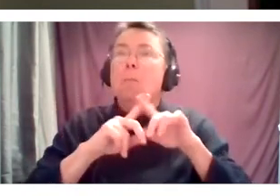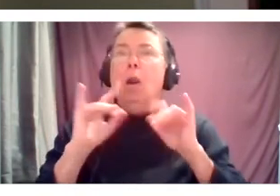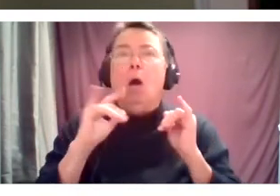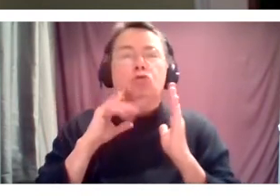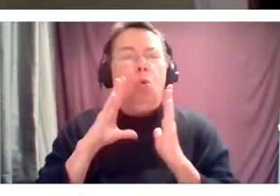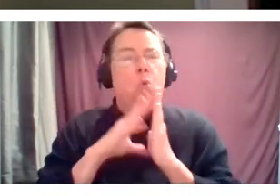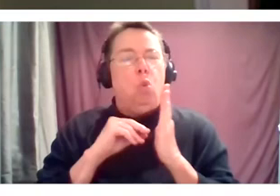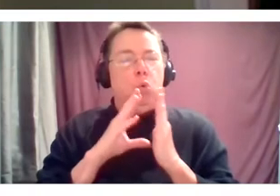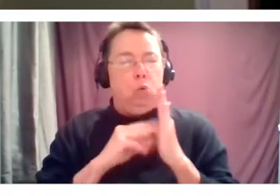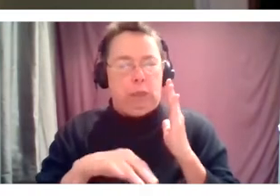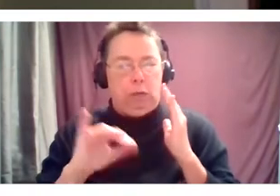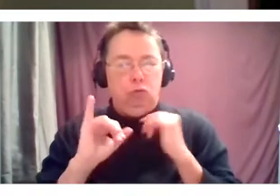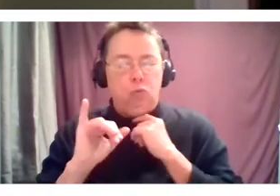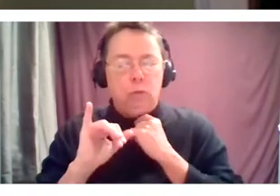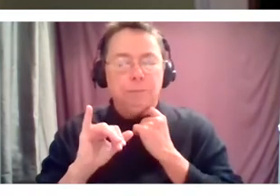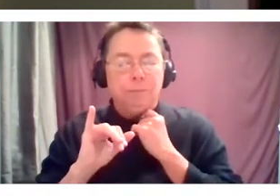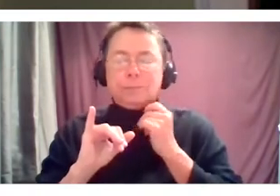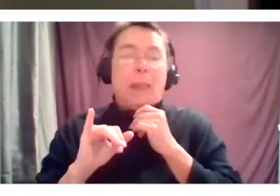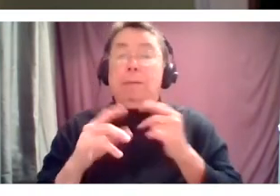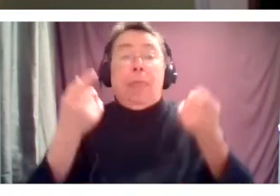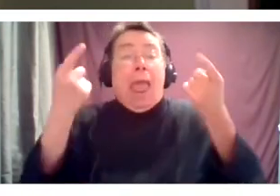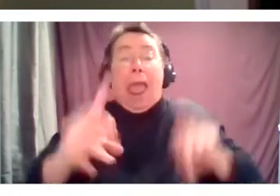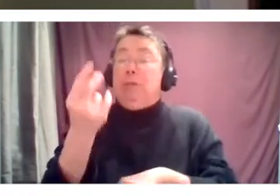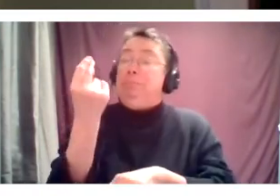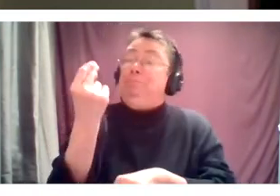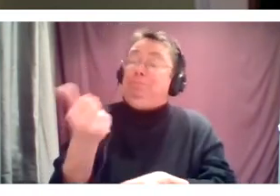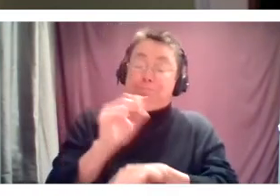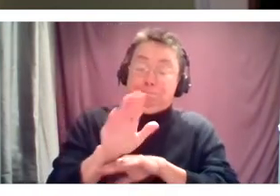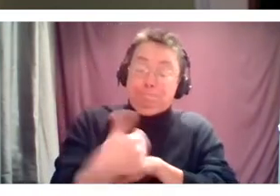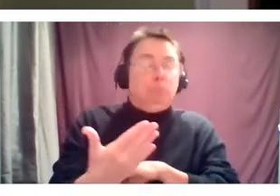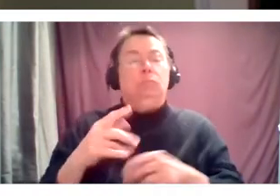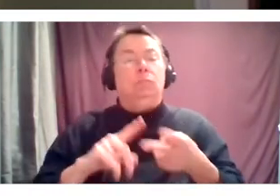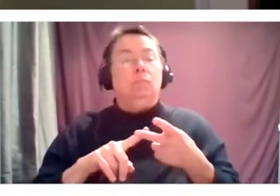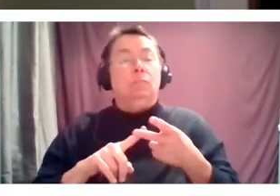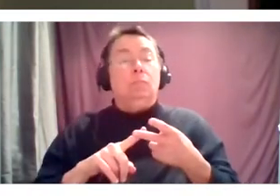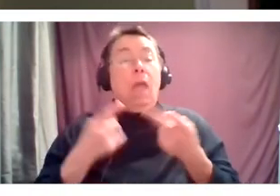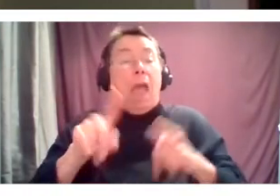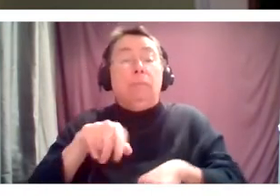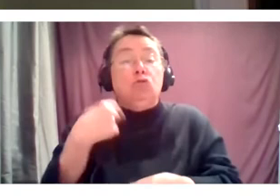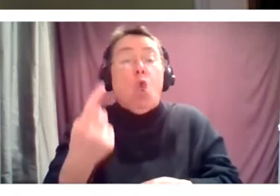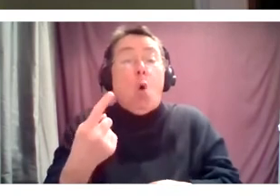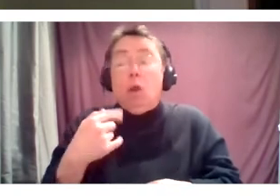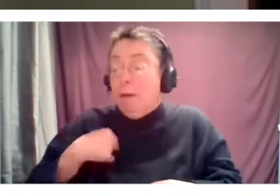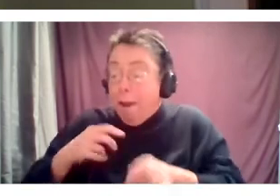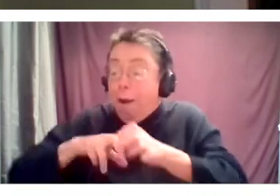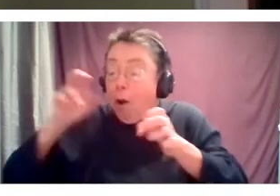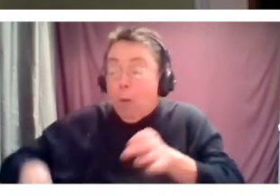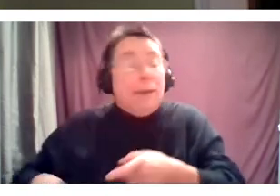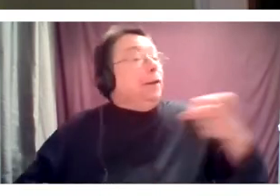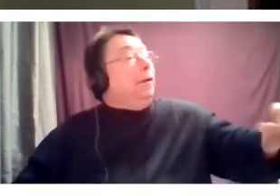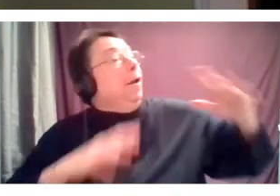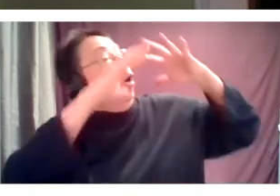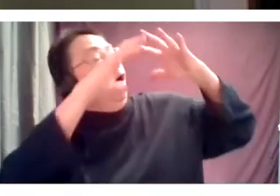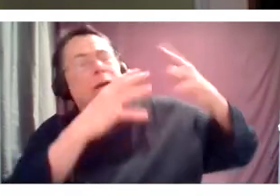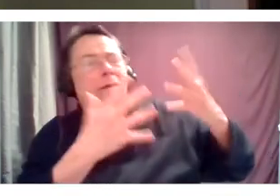it's not something you do overnight. It's not something that you just do on your own. And then you look to see what happens. Things fall apart that way. But when you